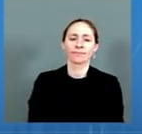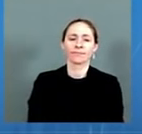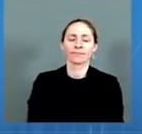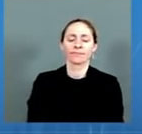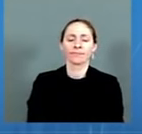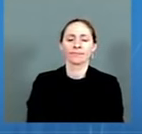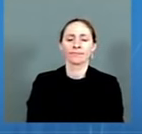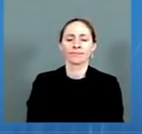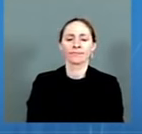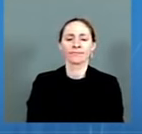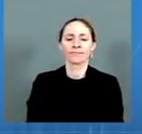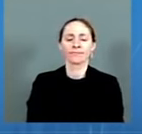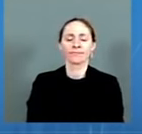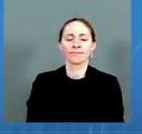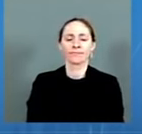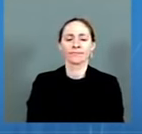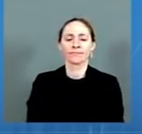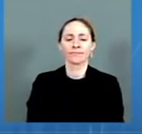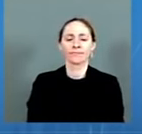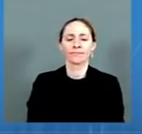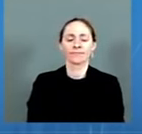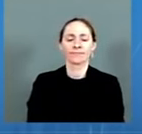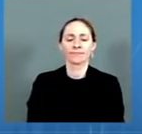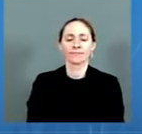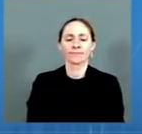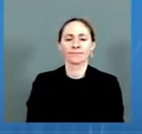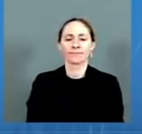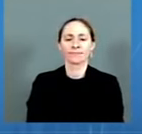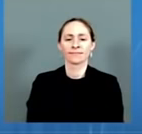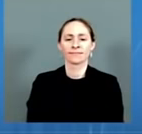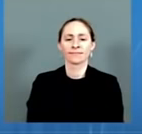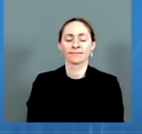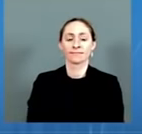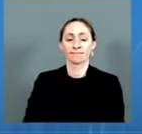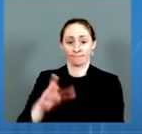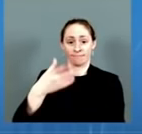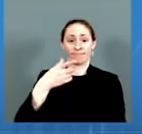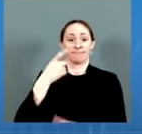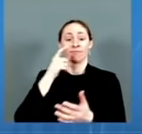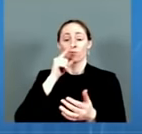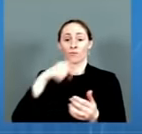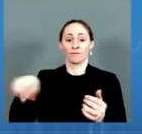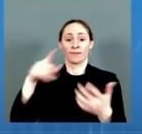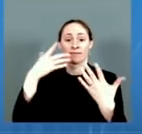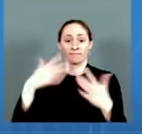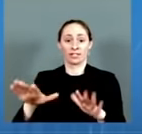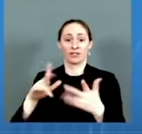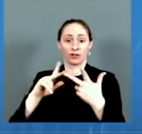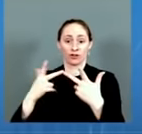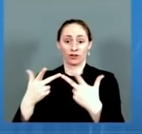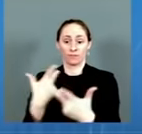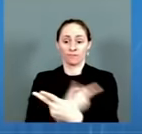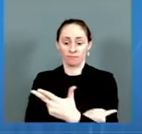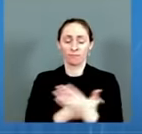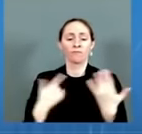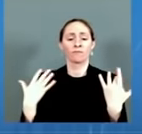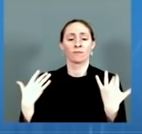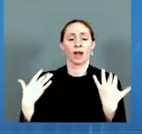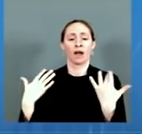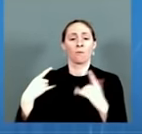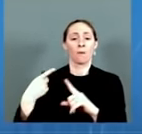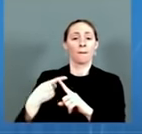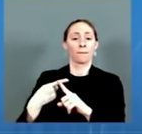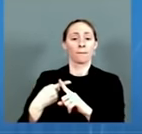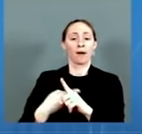after the third dose, take a look now again at the purple bar, which has gone up substantially